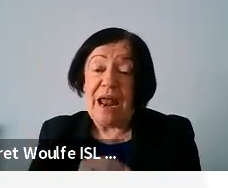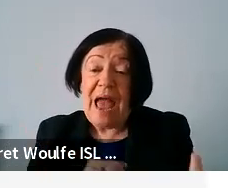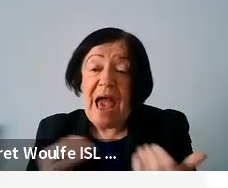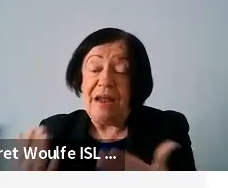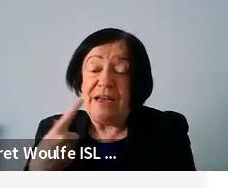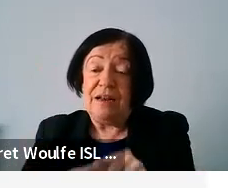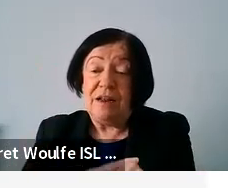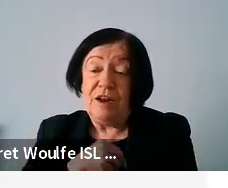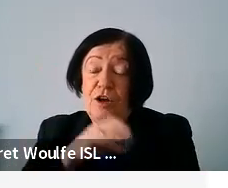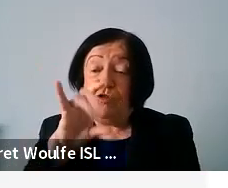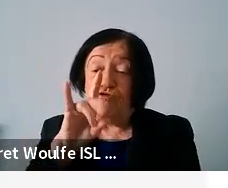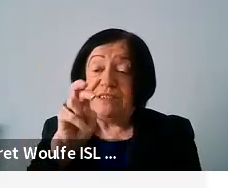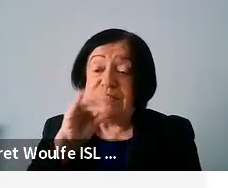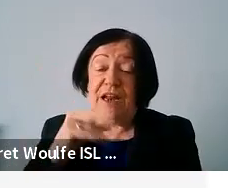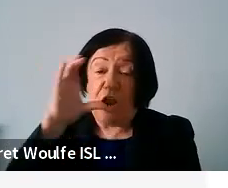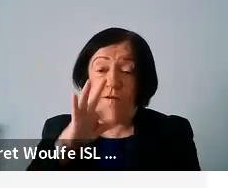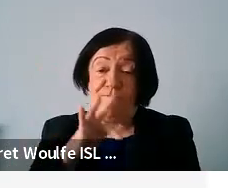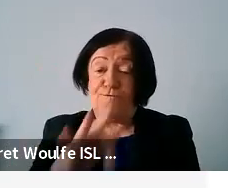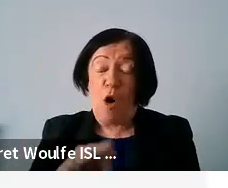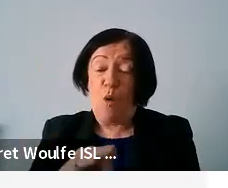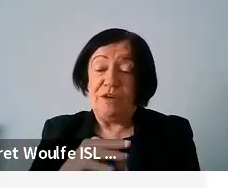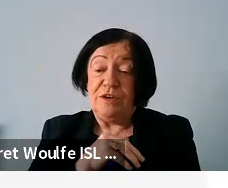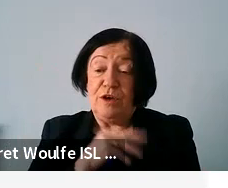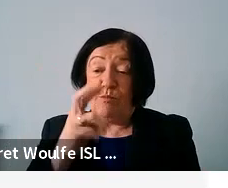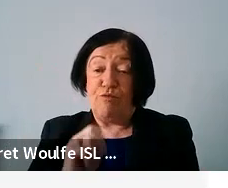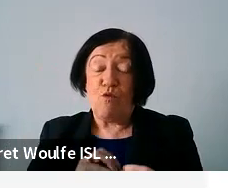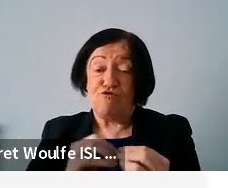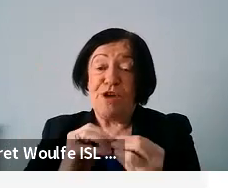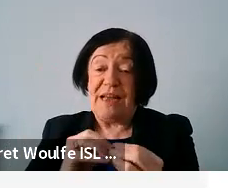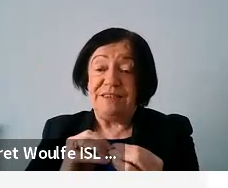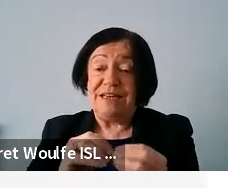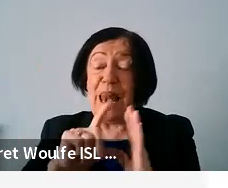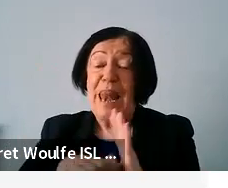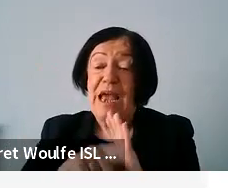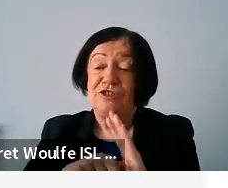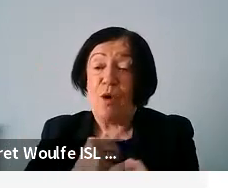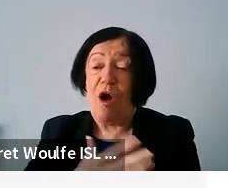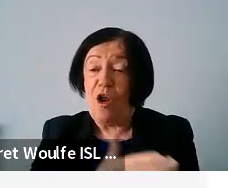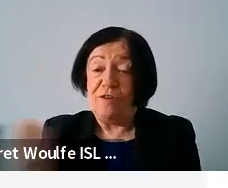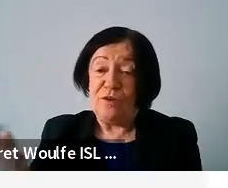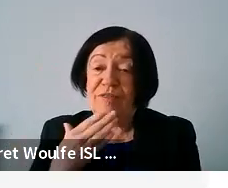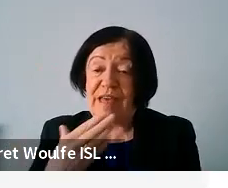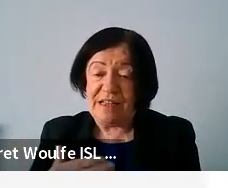over to christina and i look forward to co-creating later with all of you thanks